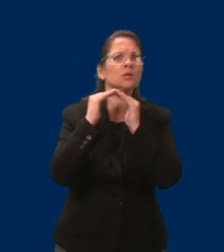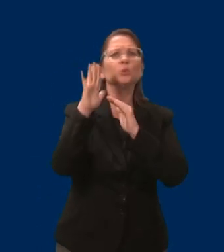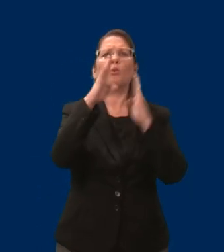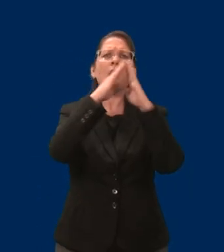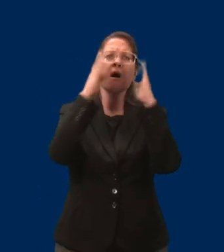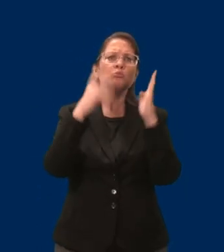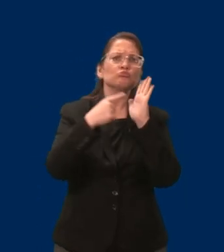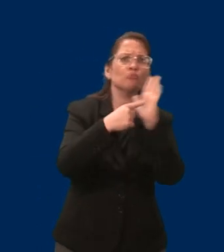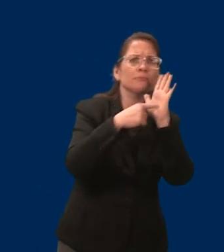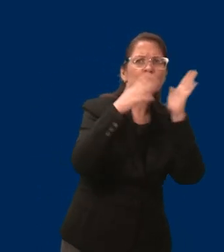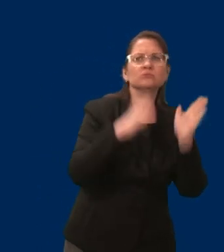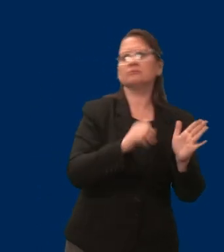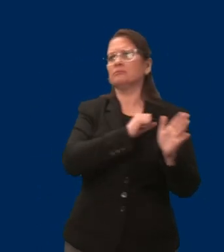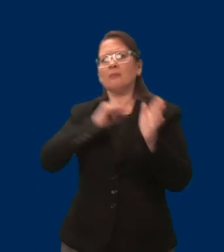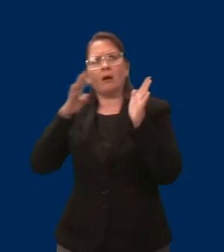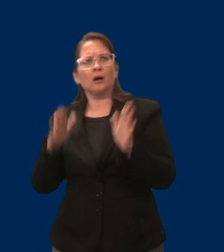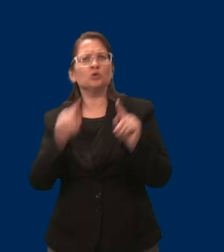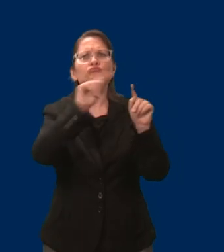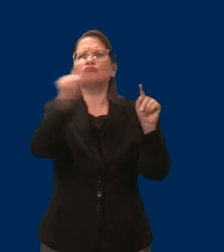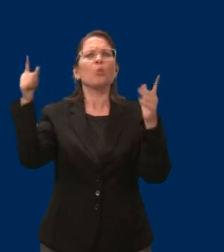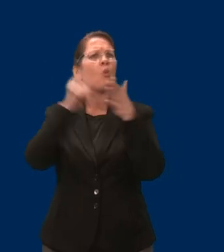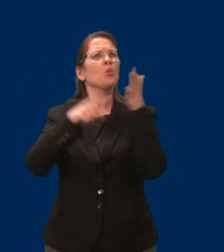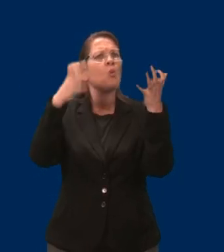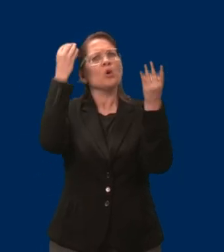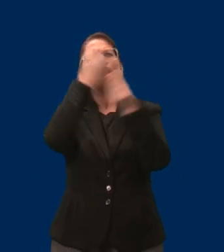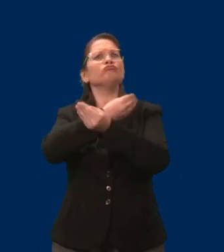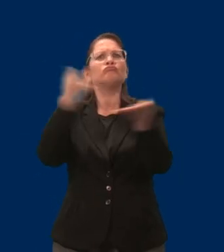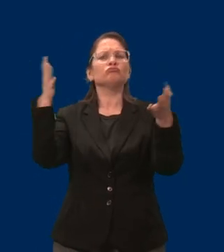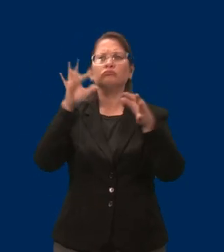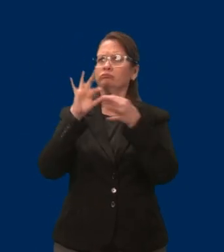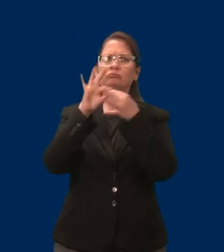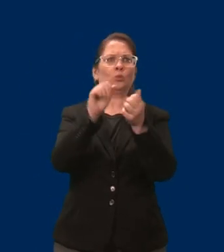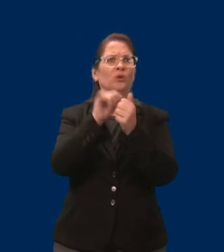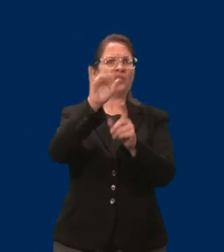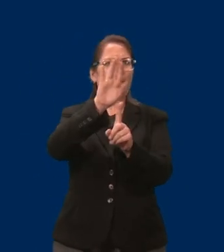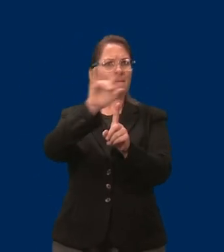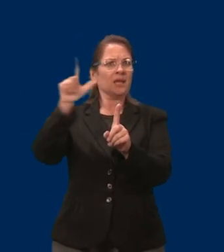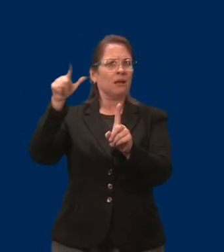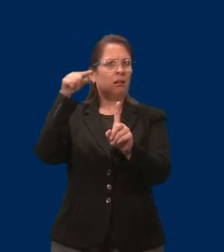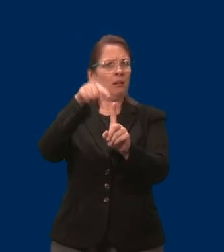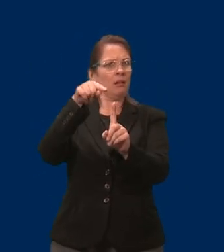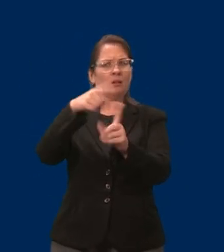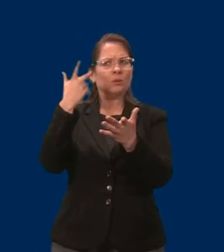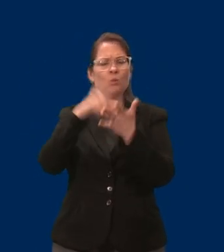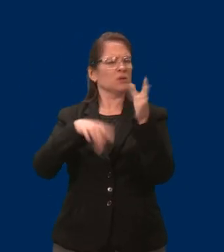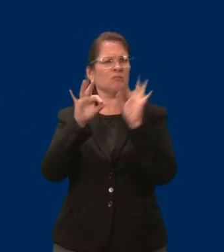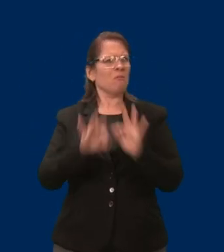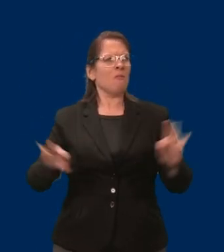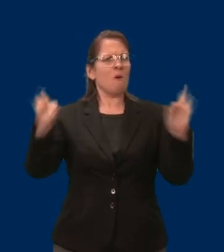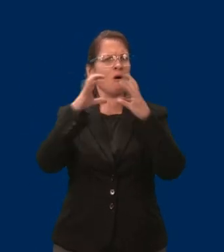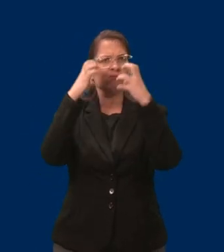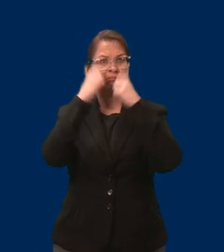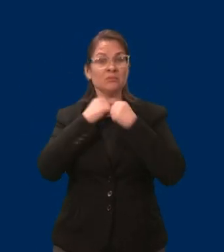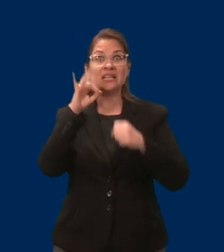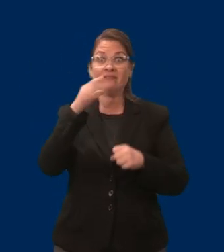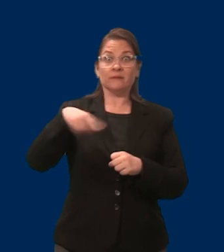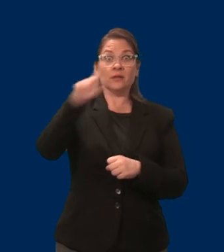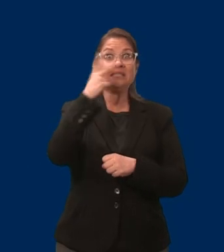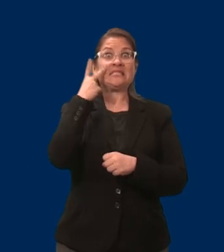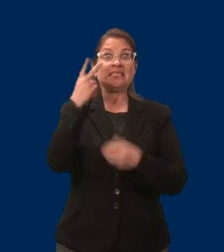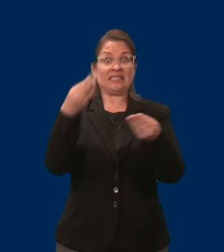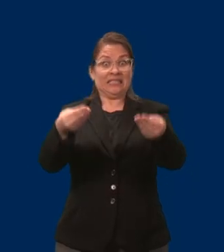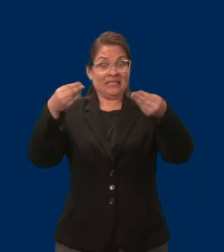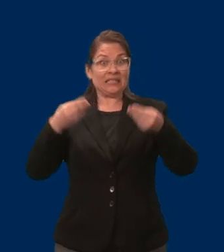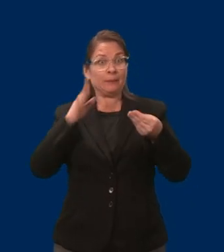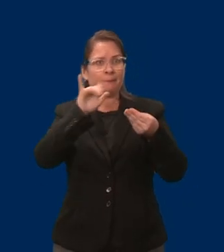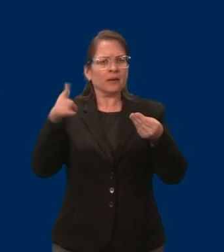what the importance of this bill is and what you would like to see them do when this crosses their desks and when this crosses the floor in just a couple